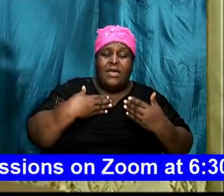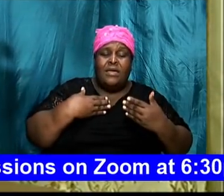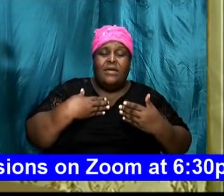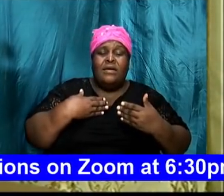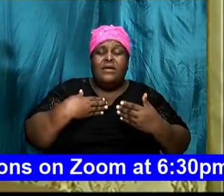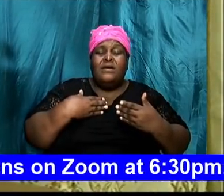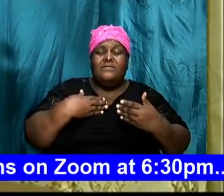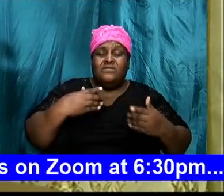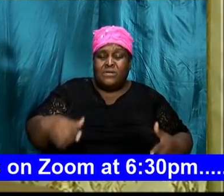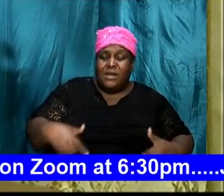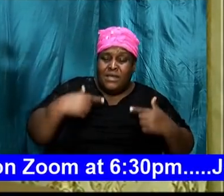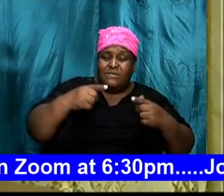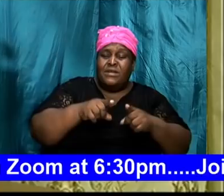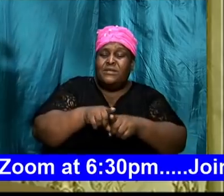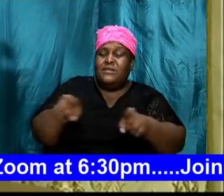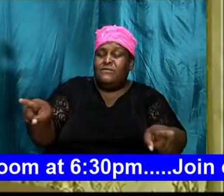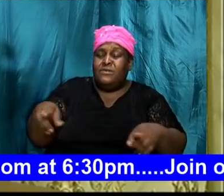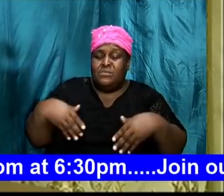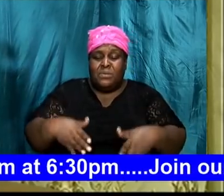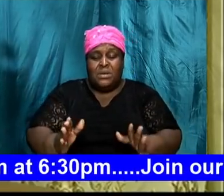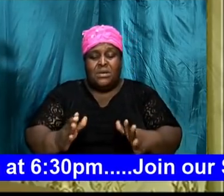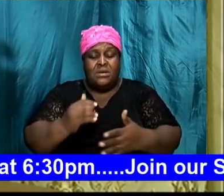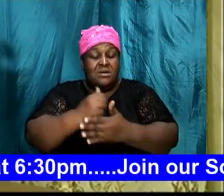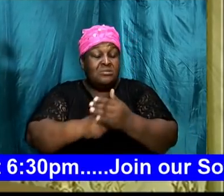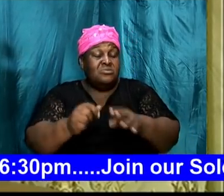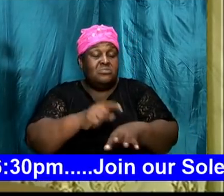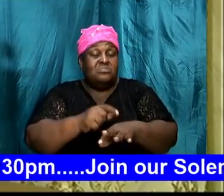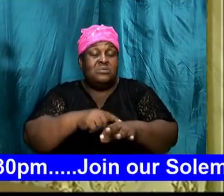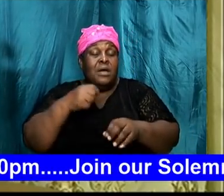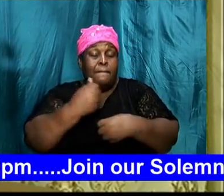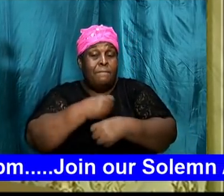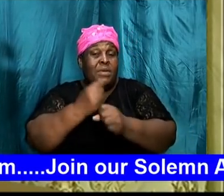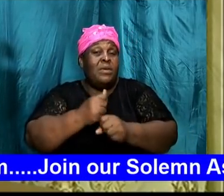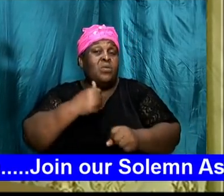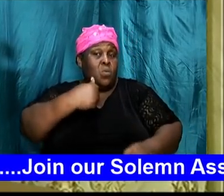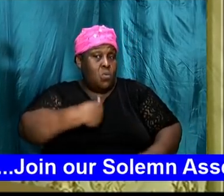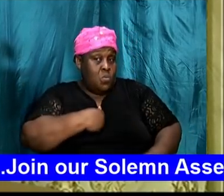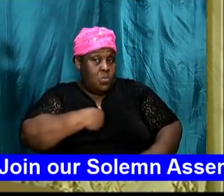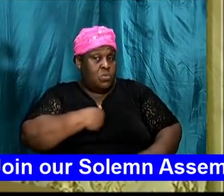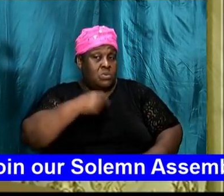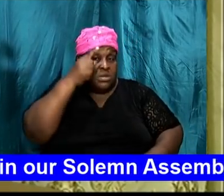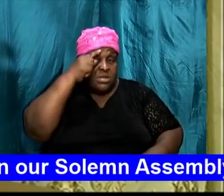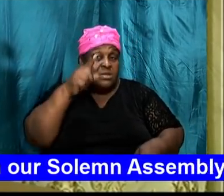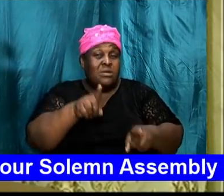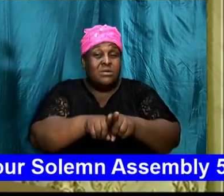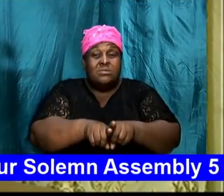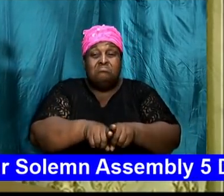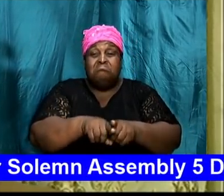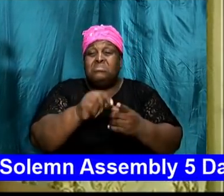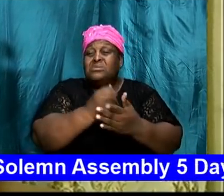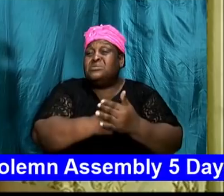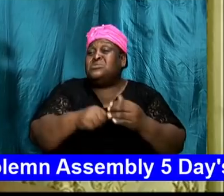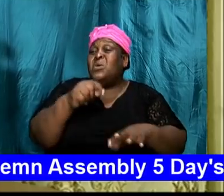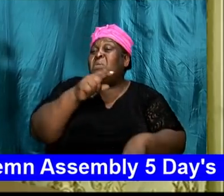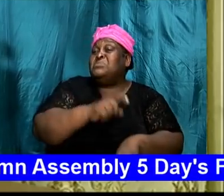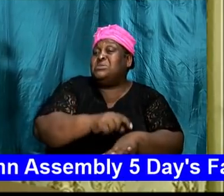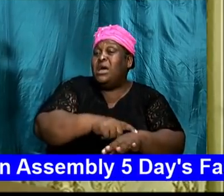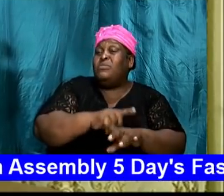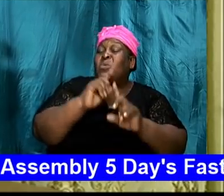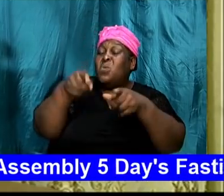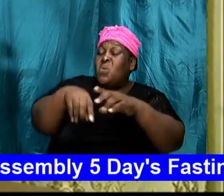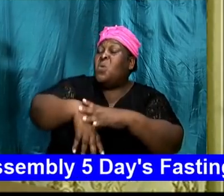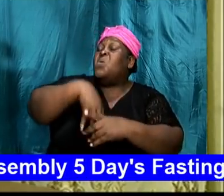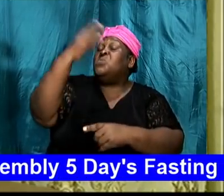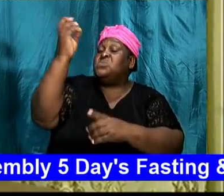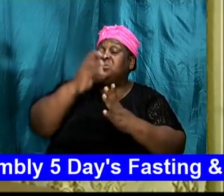make our decisions. And when we make our decisions, you know, we sometimes go out of the will of